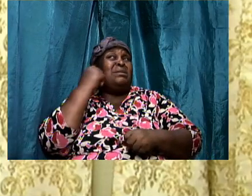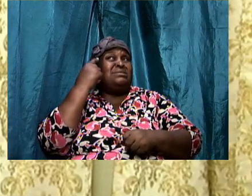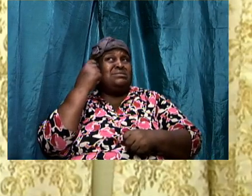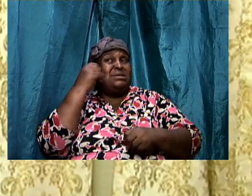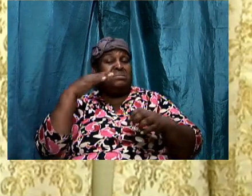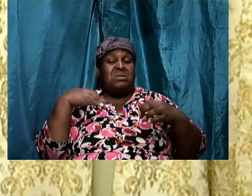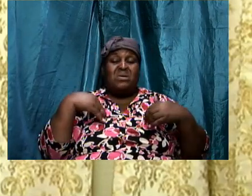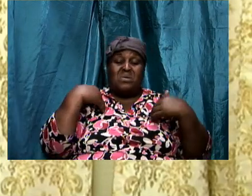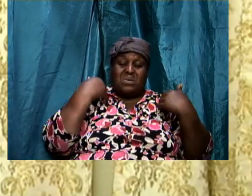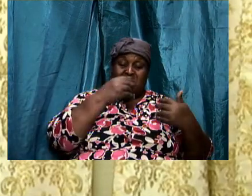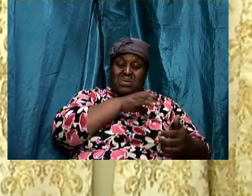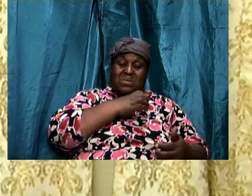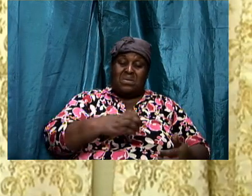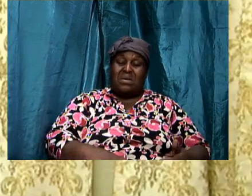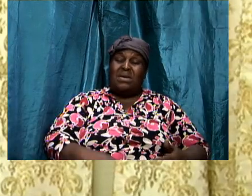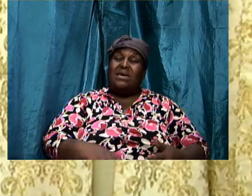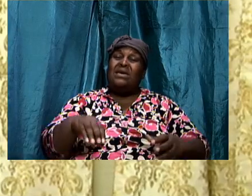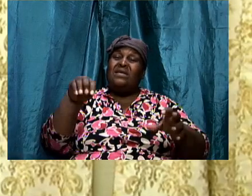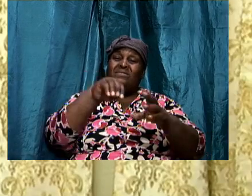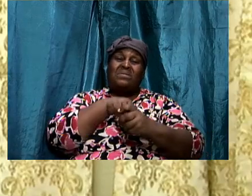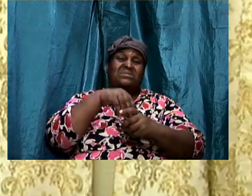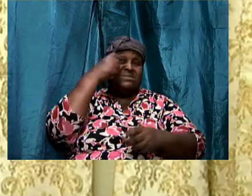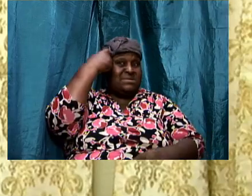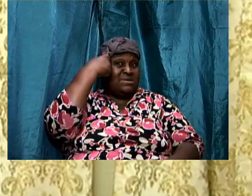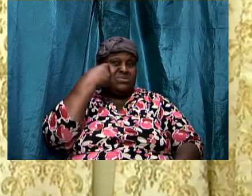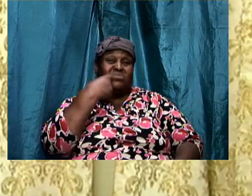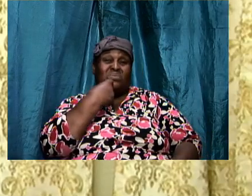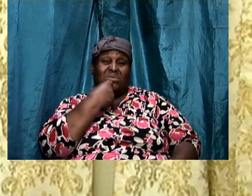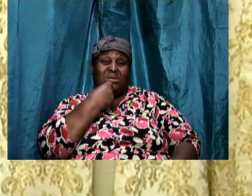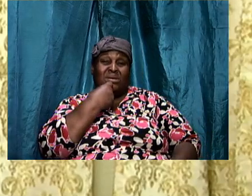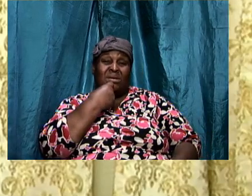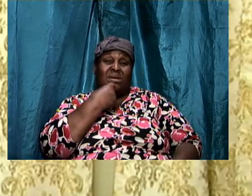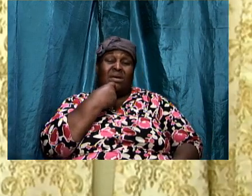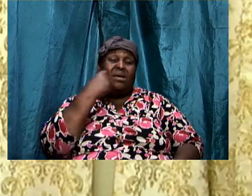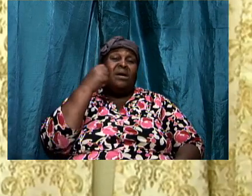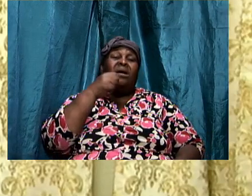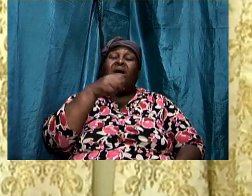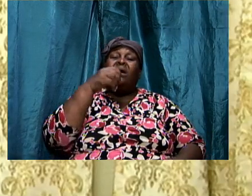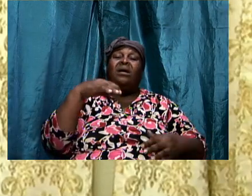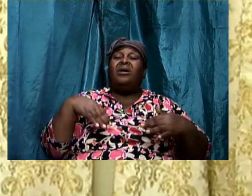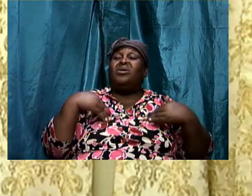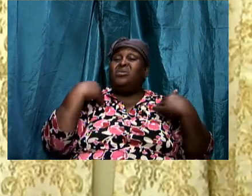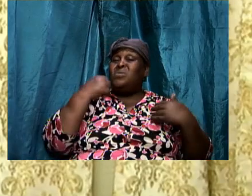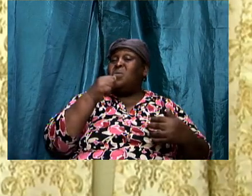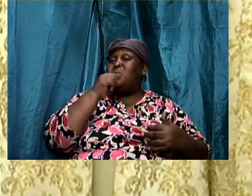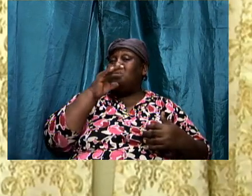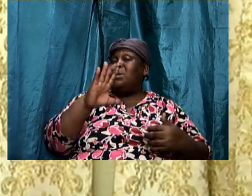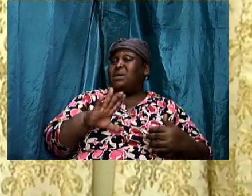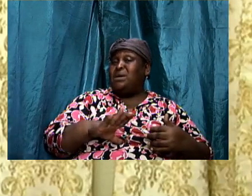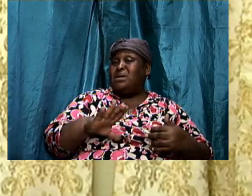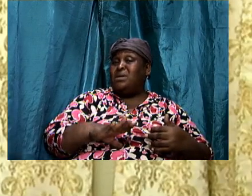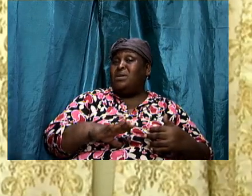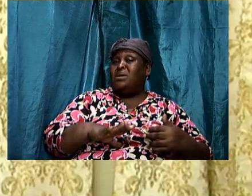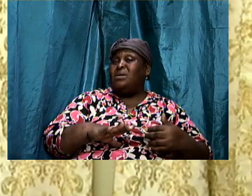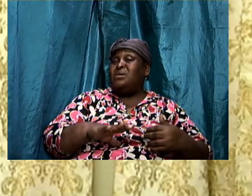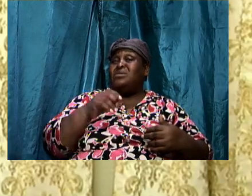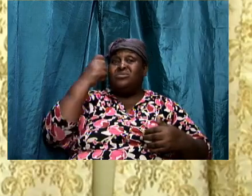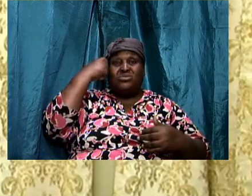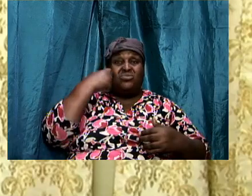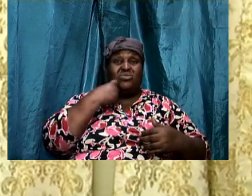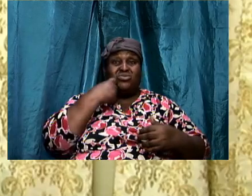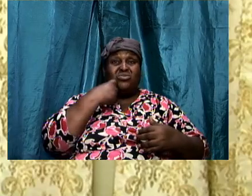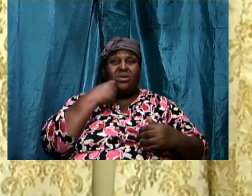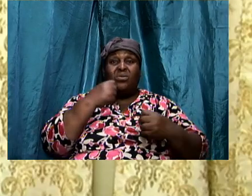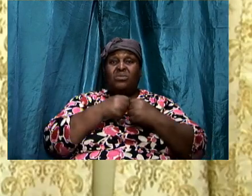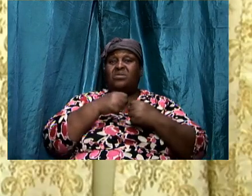that gets involved sexually a young lady that gets involved sexually with a young man that